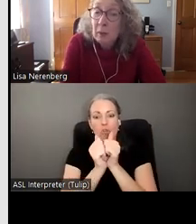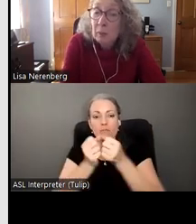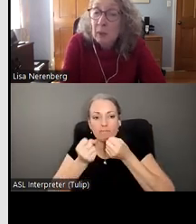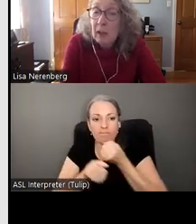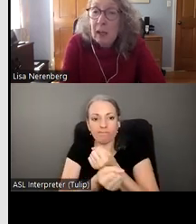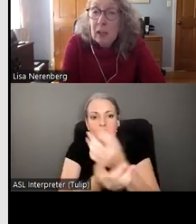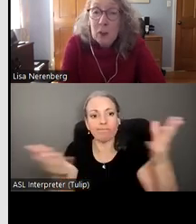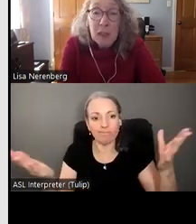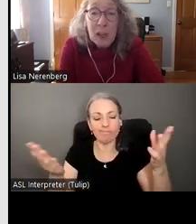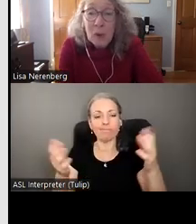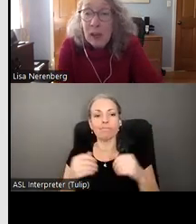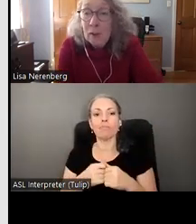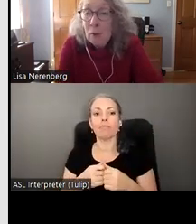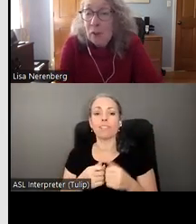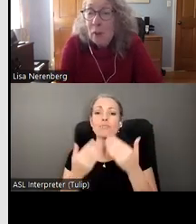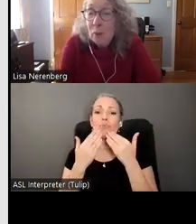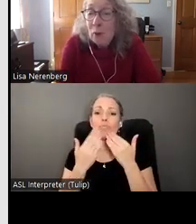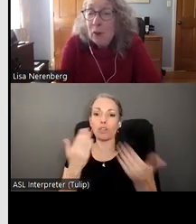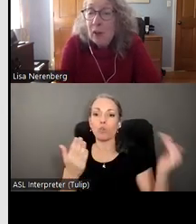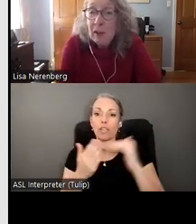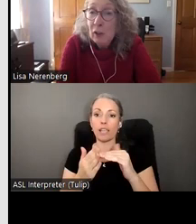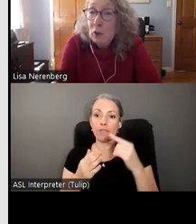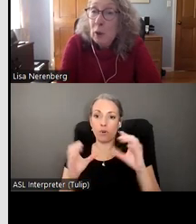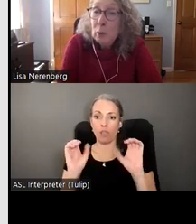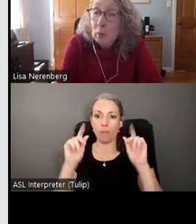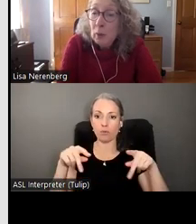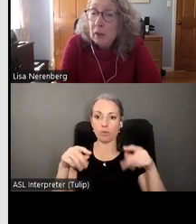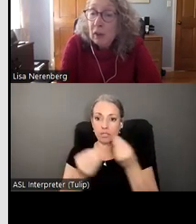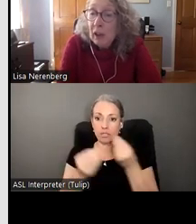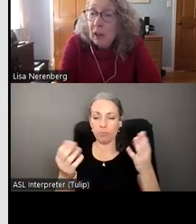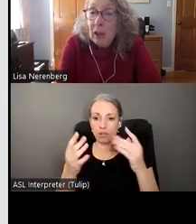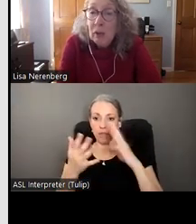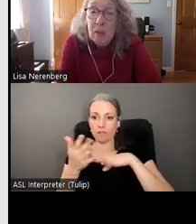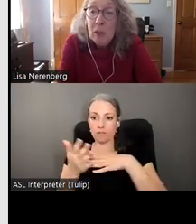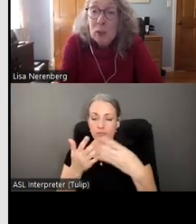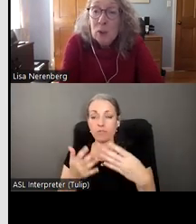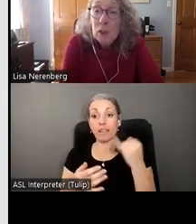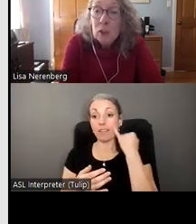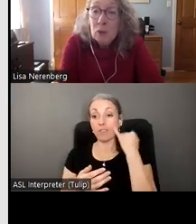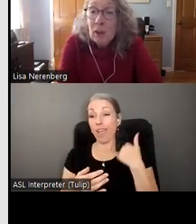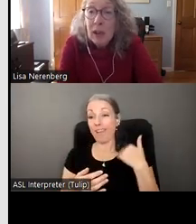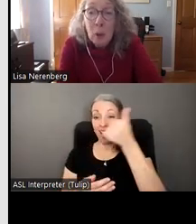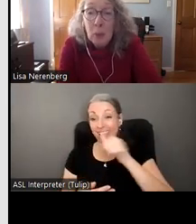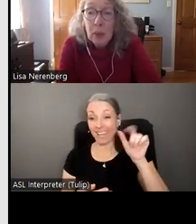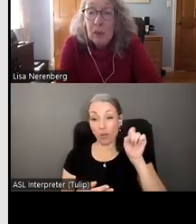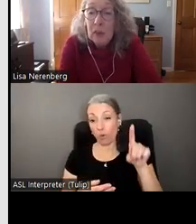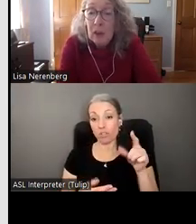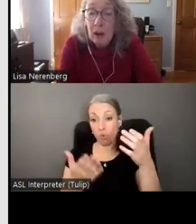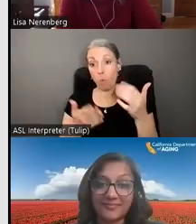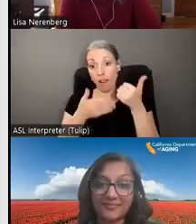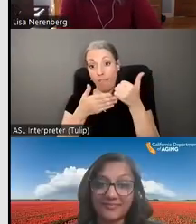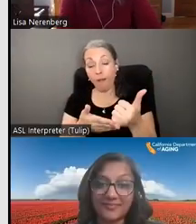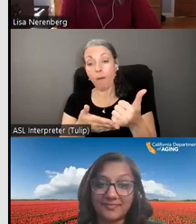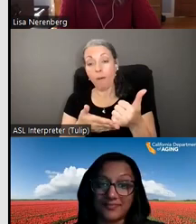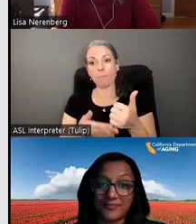momentum so thank you again for this opportunity to tell you about the blueprint and if you have any questions or would like help with it uh